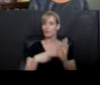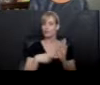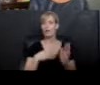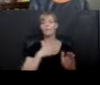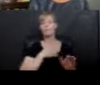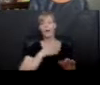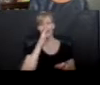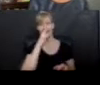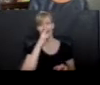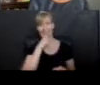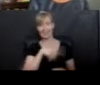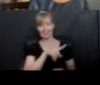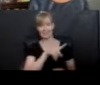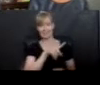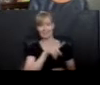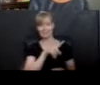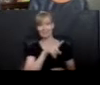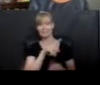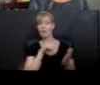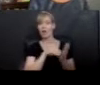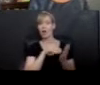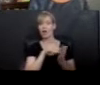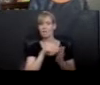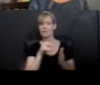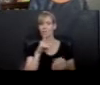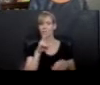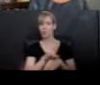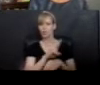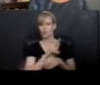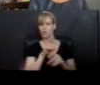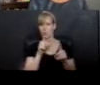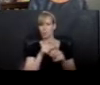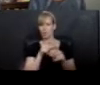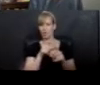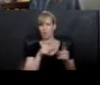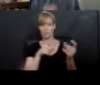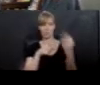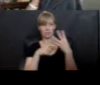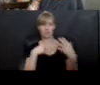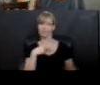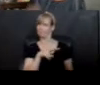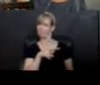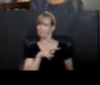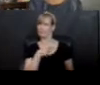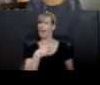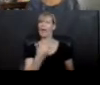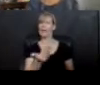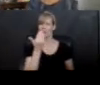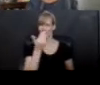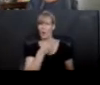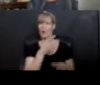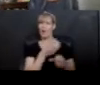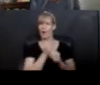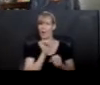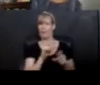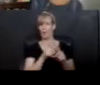used words that I'm like, you read that. I know that that's where you got that word, because you haven't heard me say